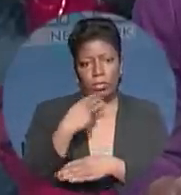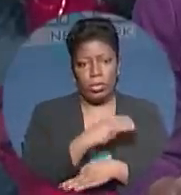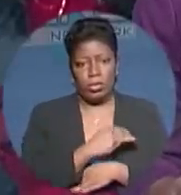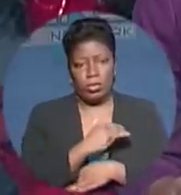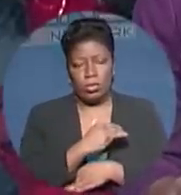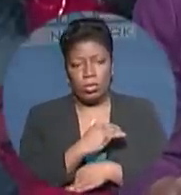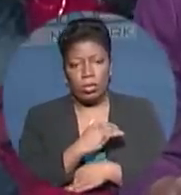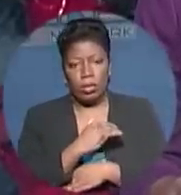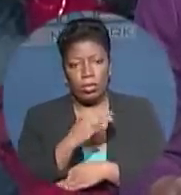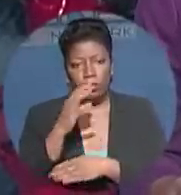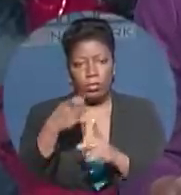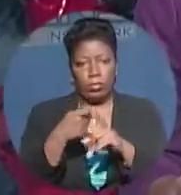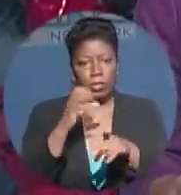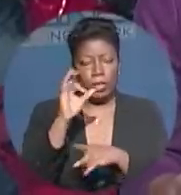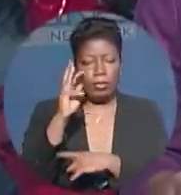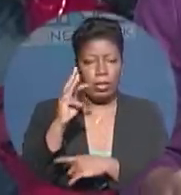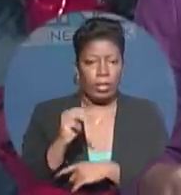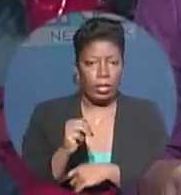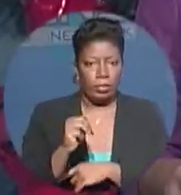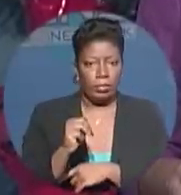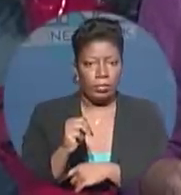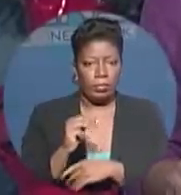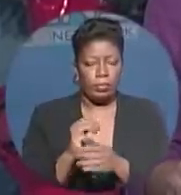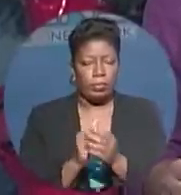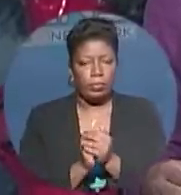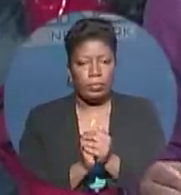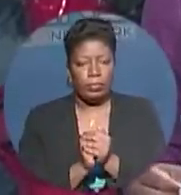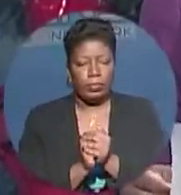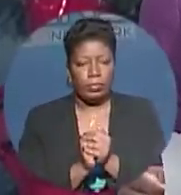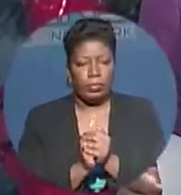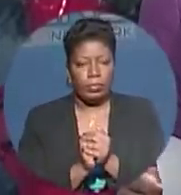isn't about to compromise his rights. Here's Clint Watson.